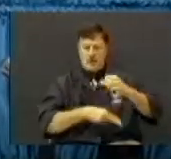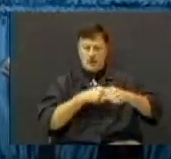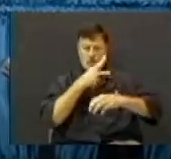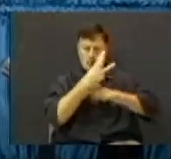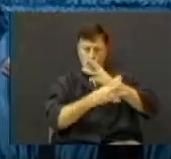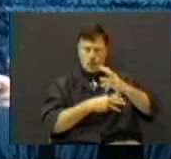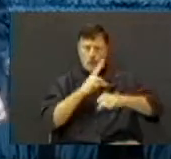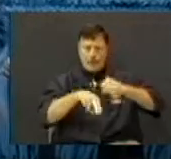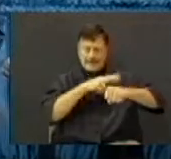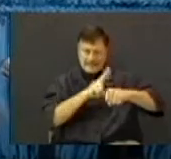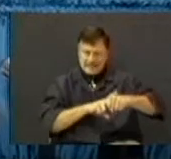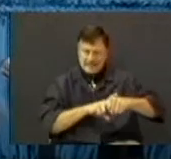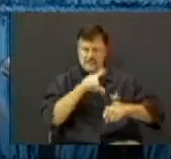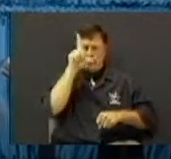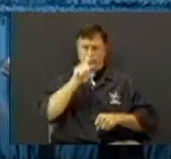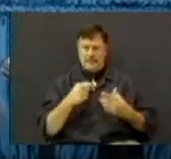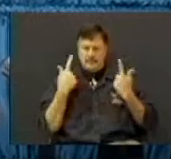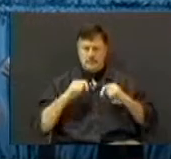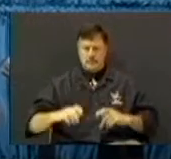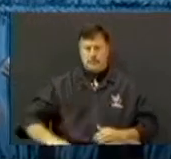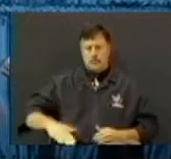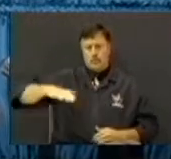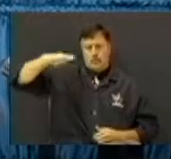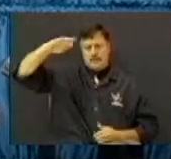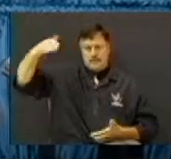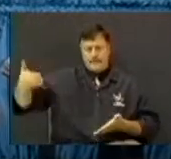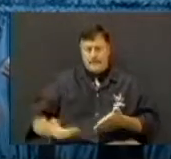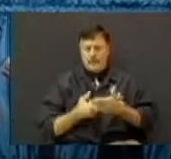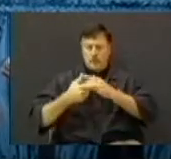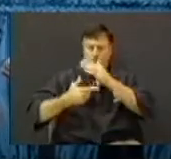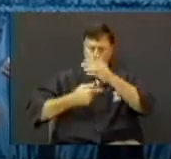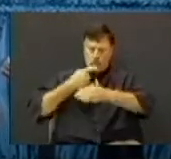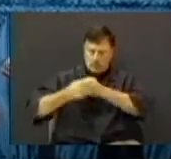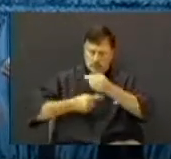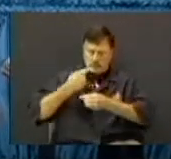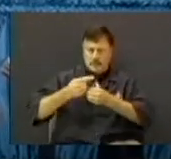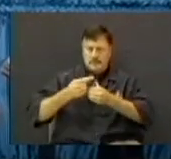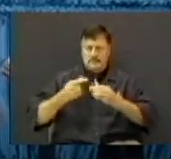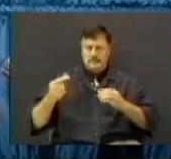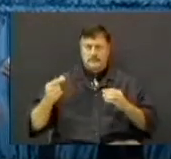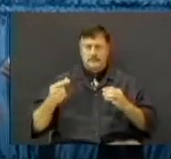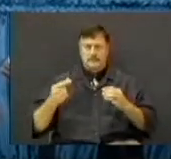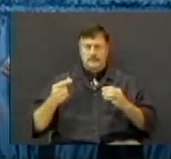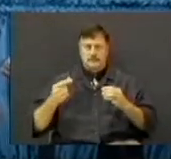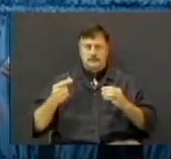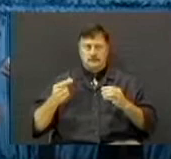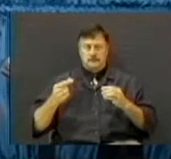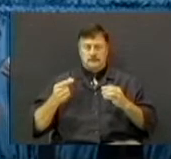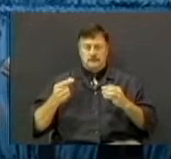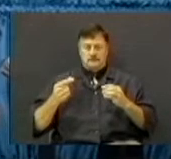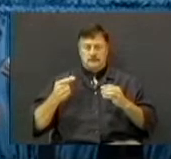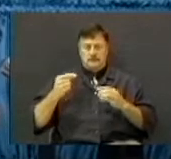And I believe we ought to try to raise up a new generation of champions for Christ.